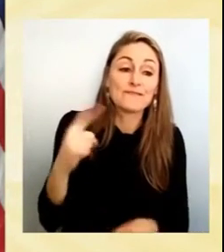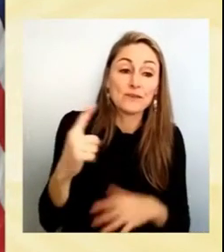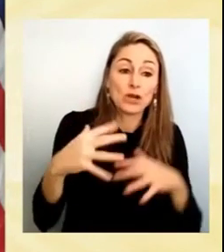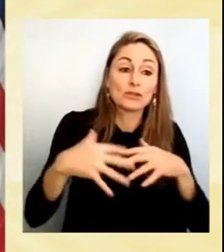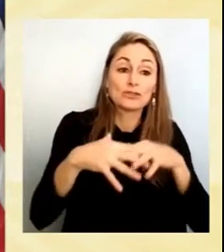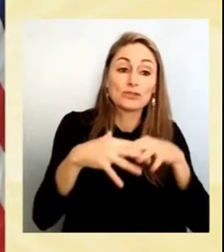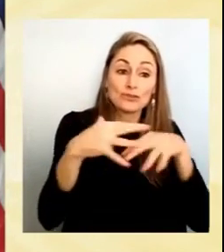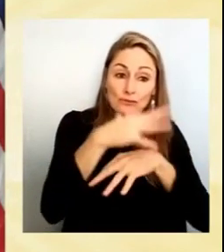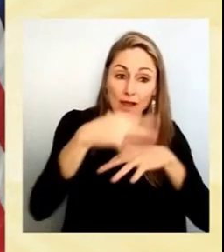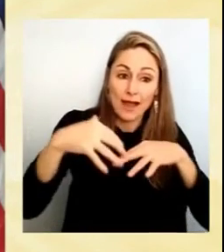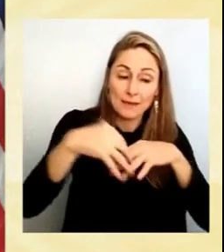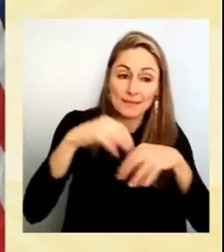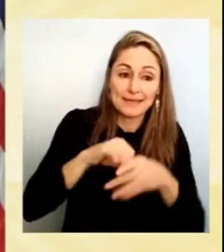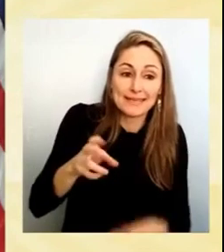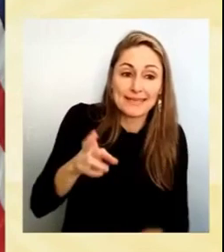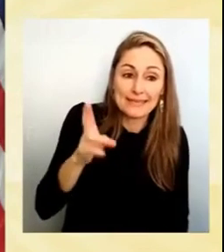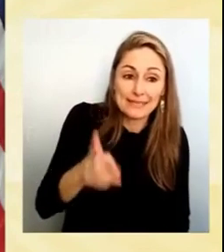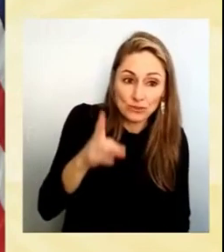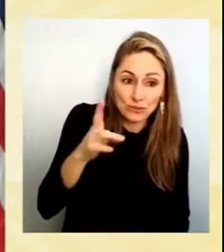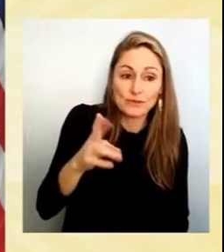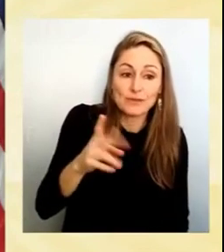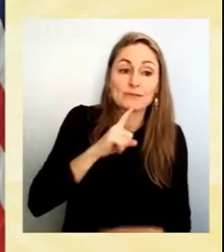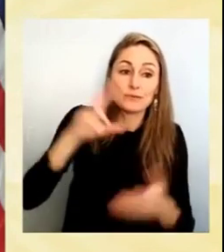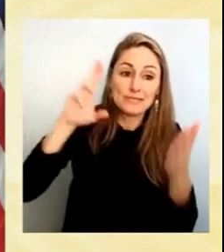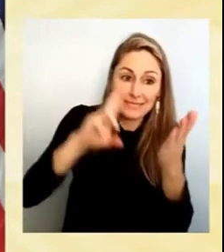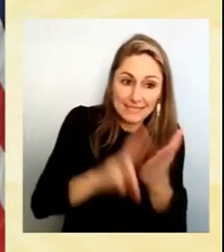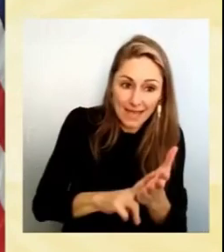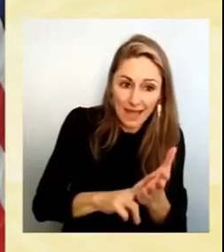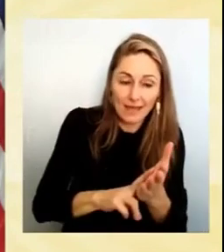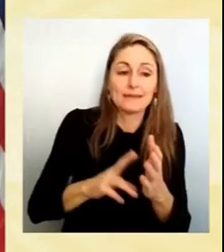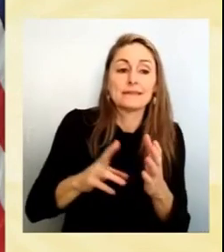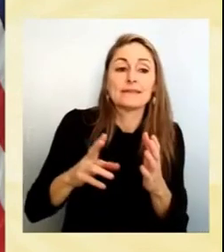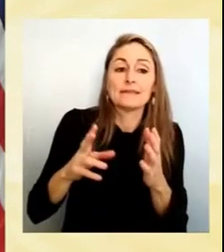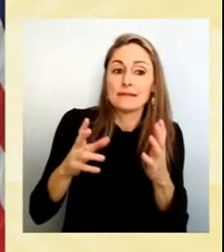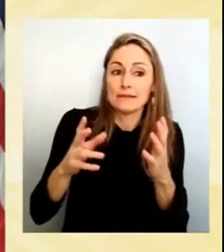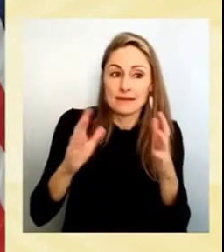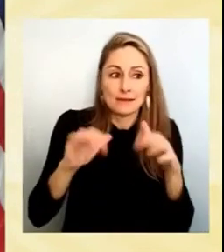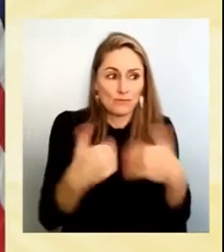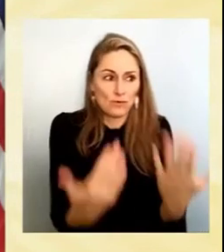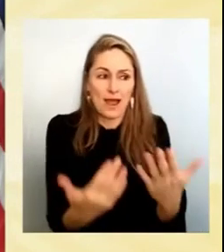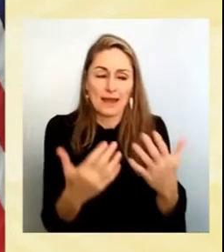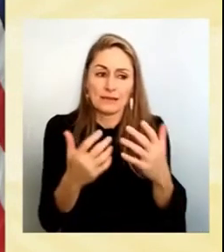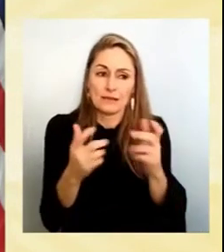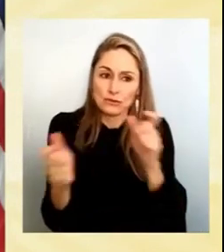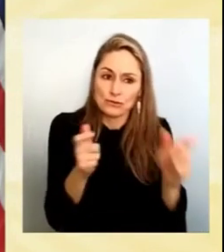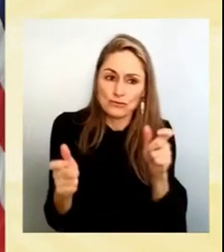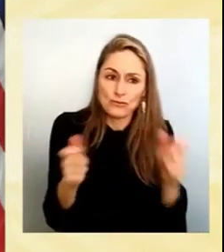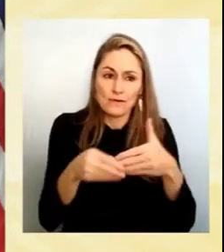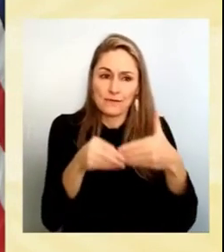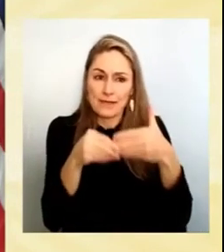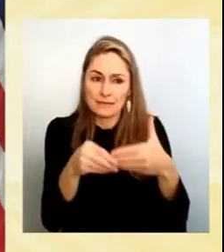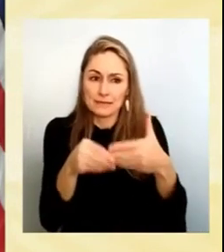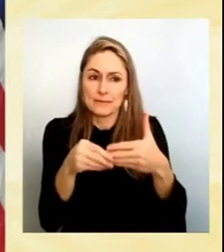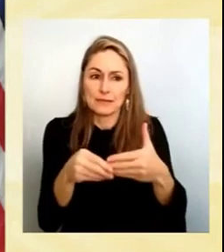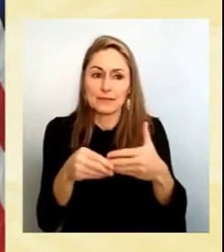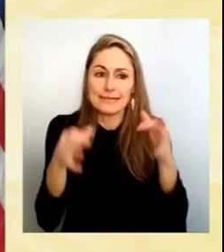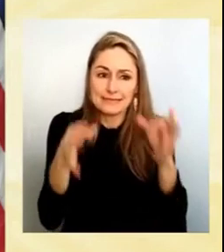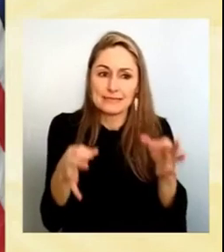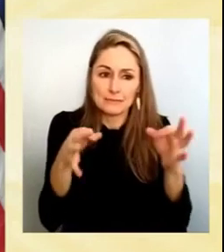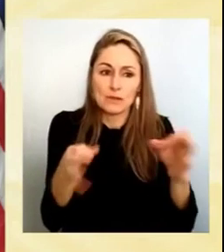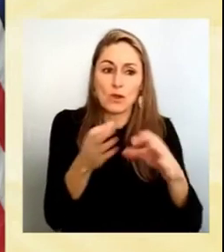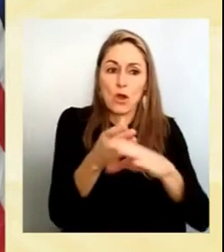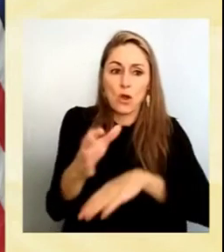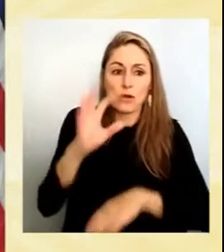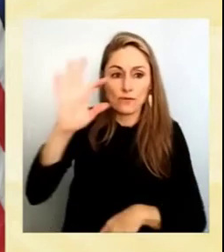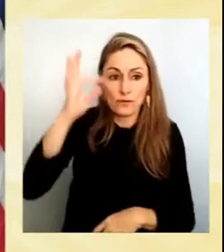transportation self-governance compact with our department, giving control, flexibility, and decision-making authority over federal funds to the